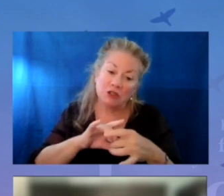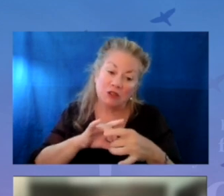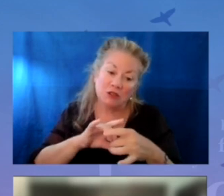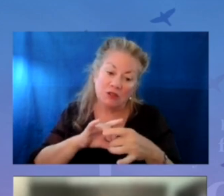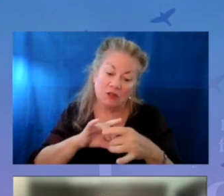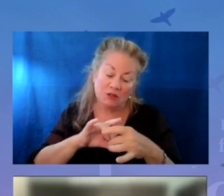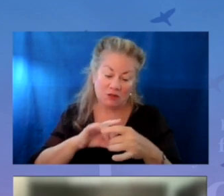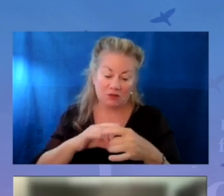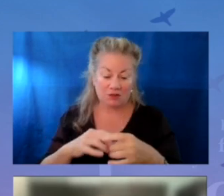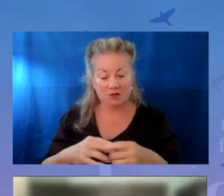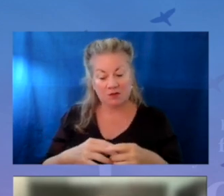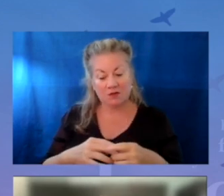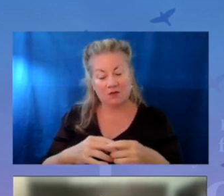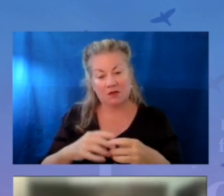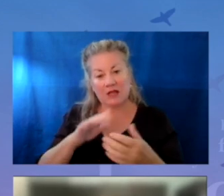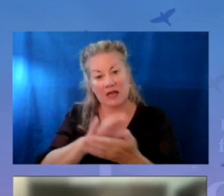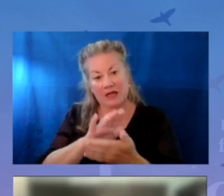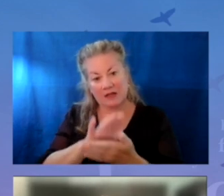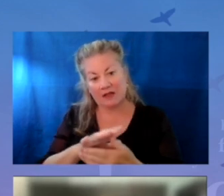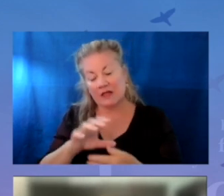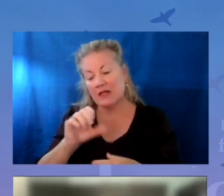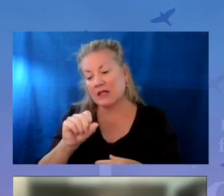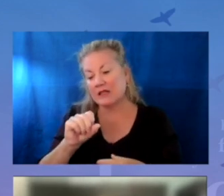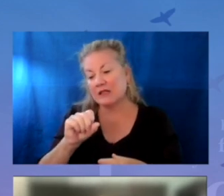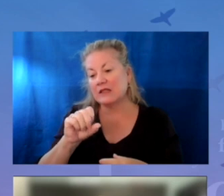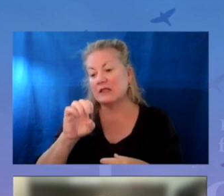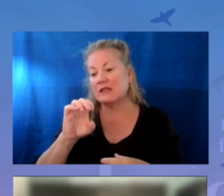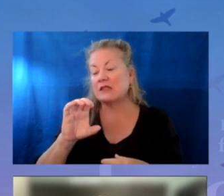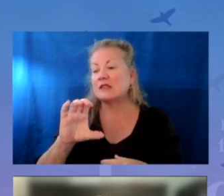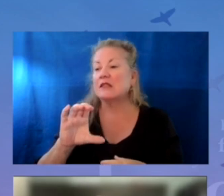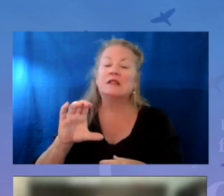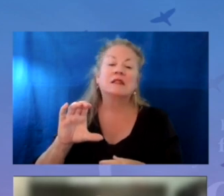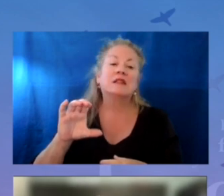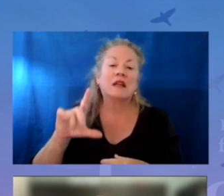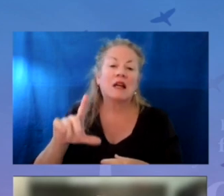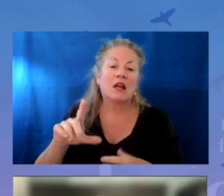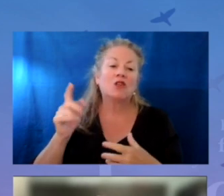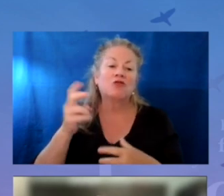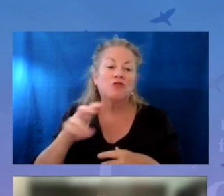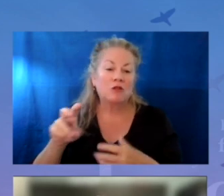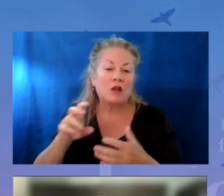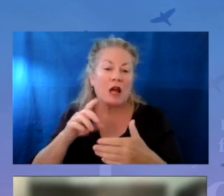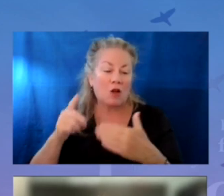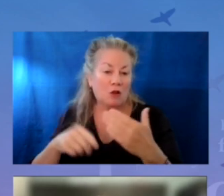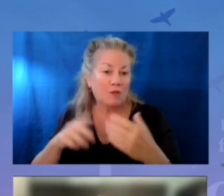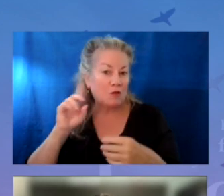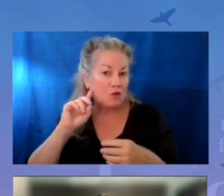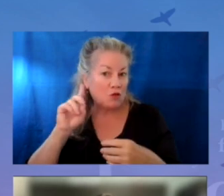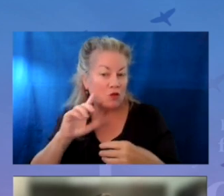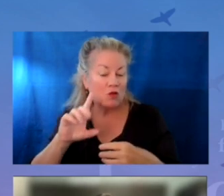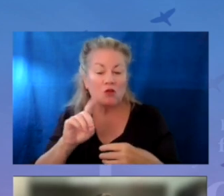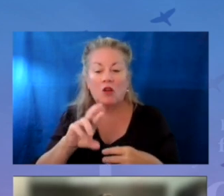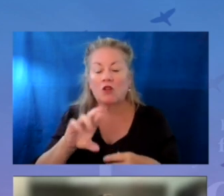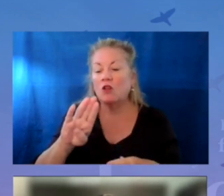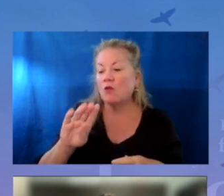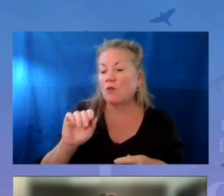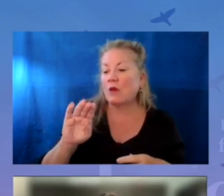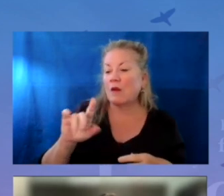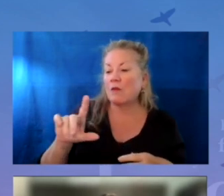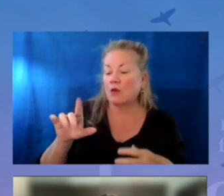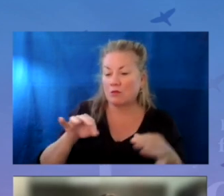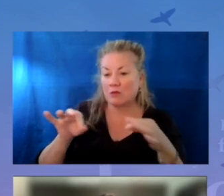well as academic, SEL, and transition-focused outcomes. As you heard Dr. Battle explain,